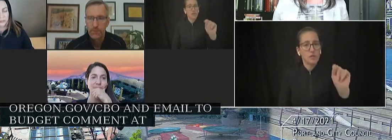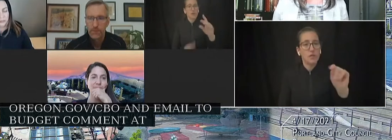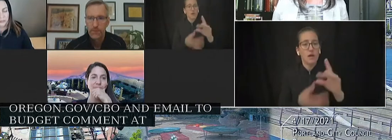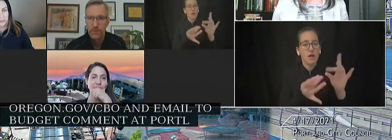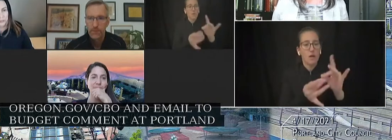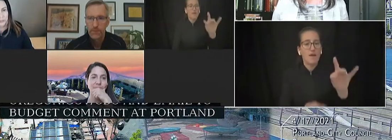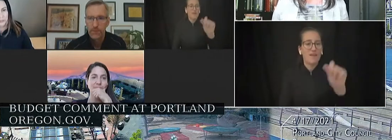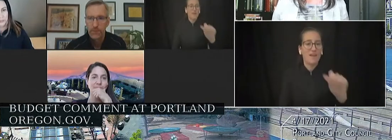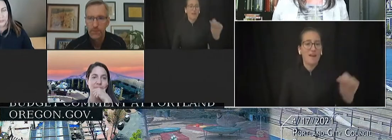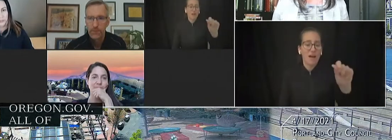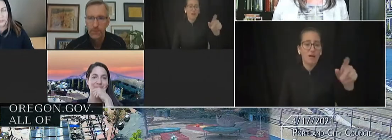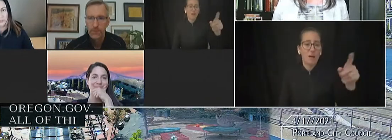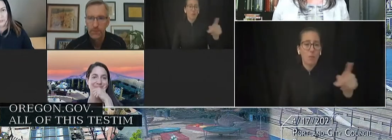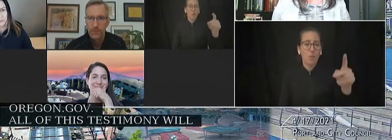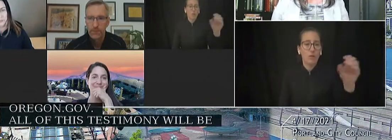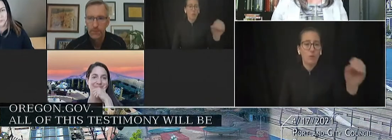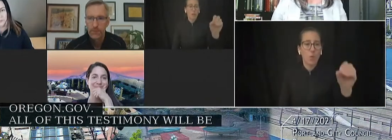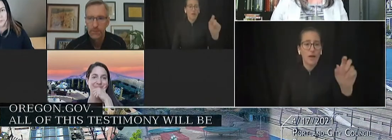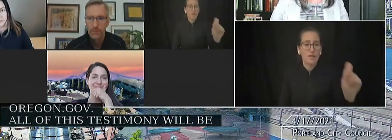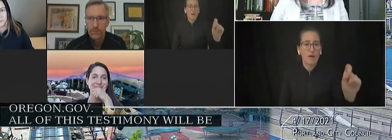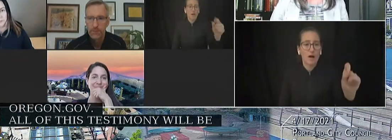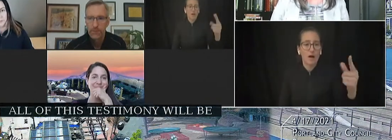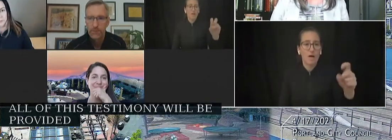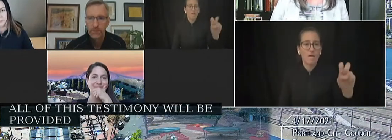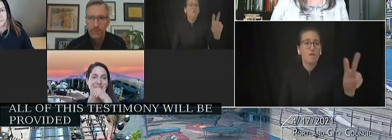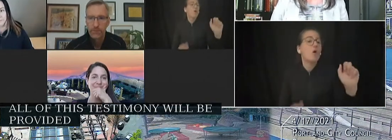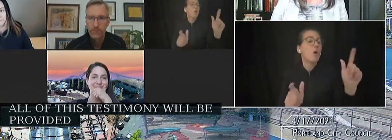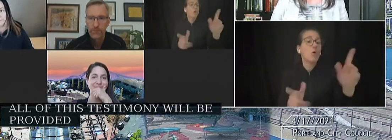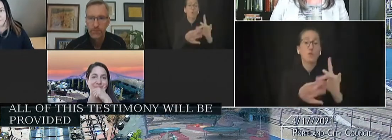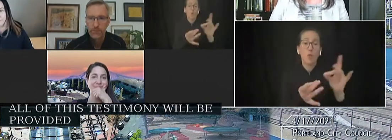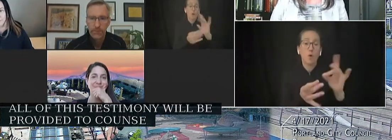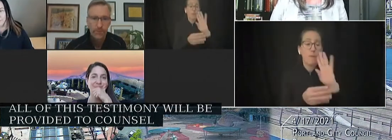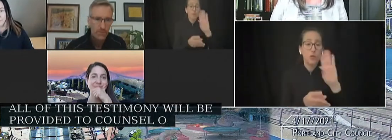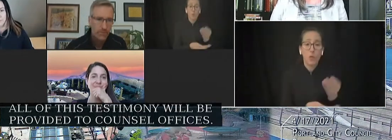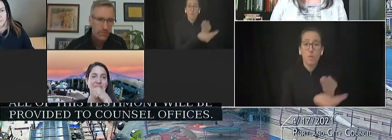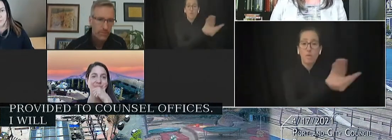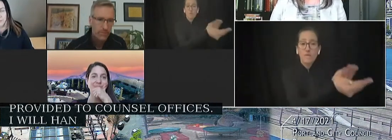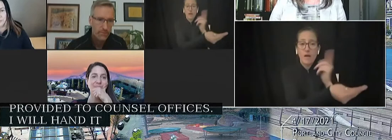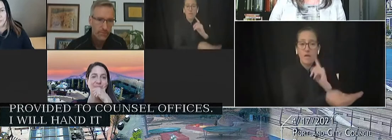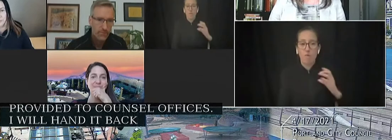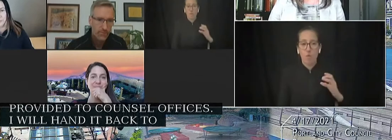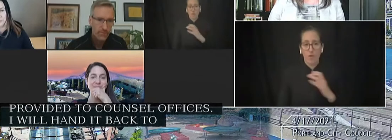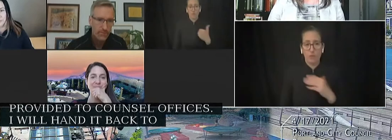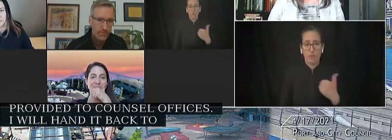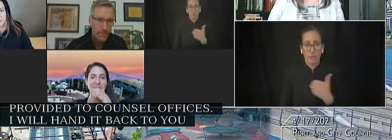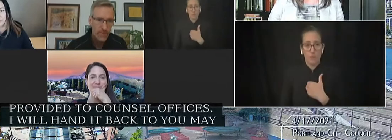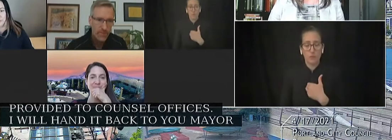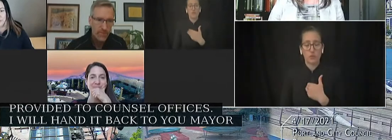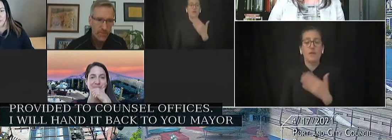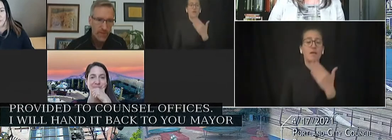provided to Council offices. And I'll hand it back to you, Mayor Wheeler, to conclude our meeting. Thank you.